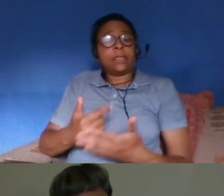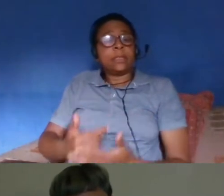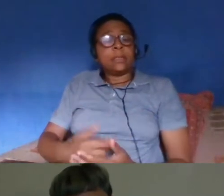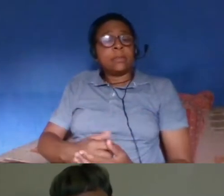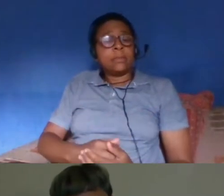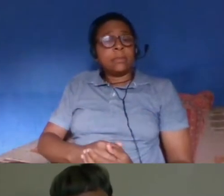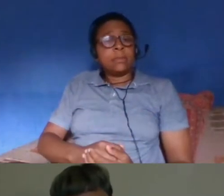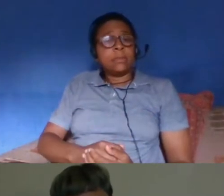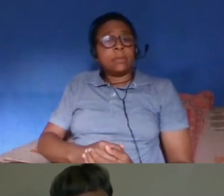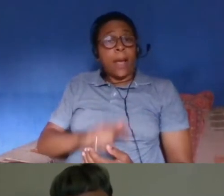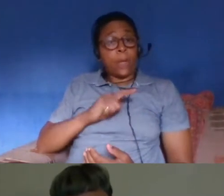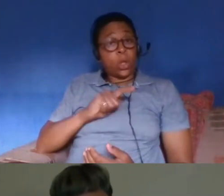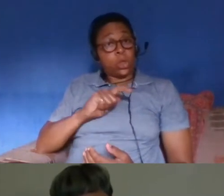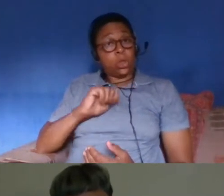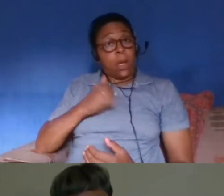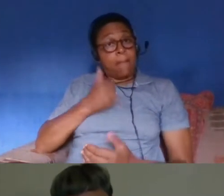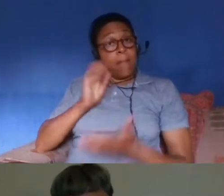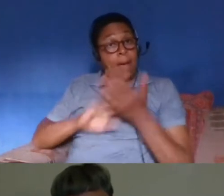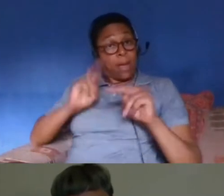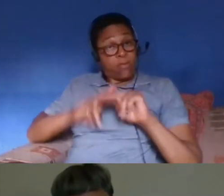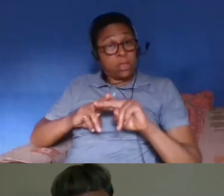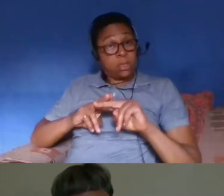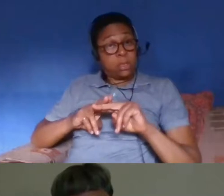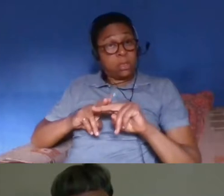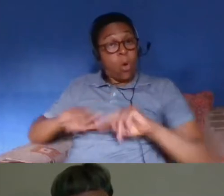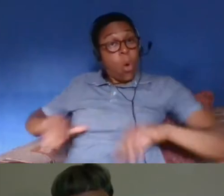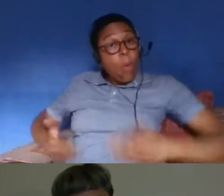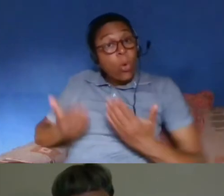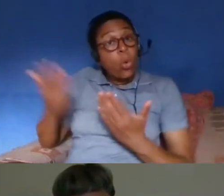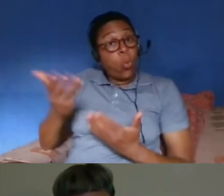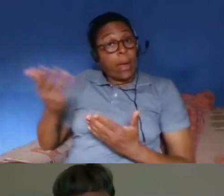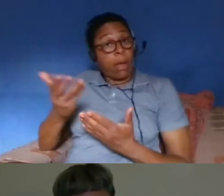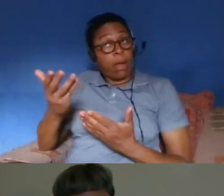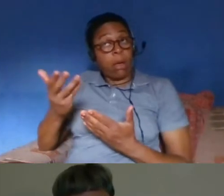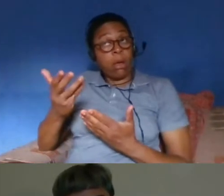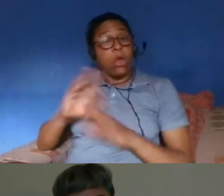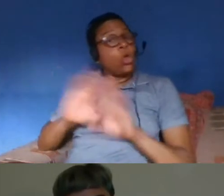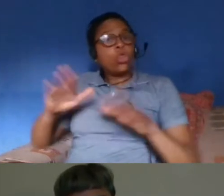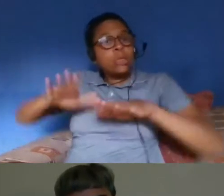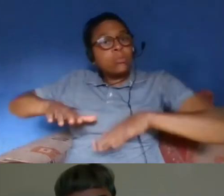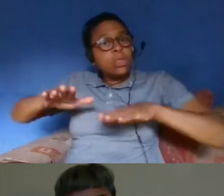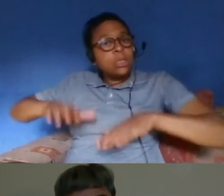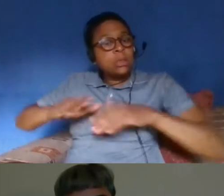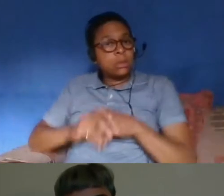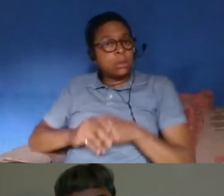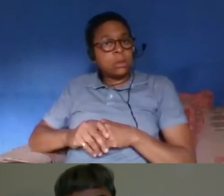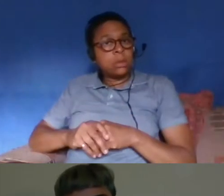of birth is not in in britain they would firstly have to prove that they were actually british citizens so that they could go to france